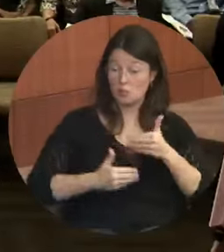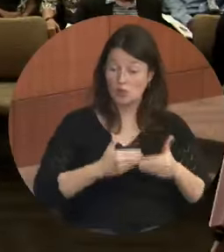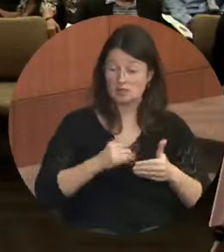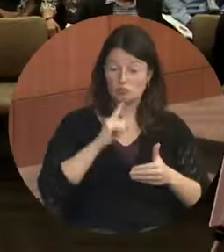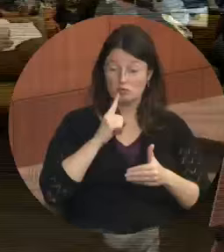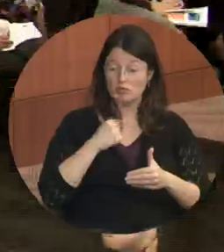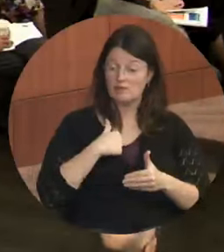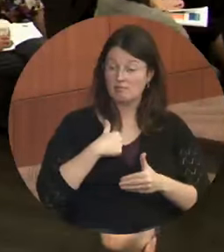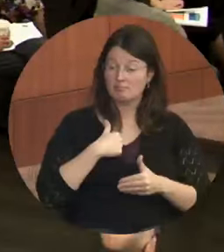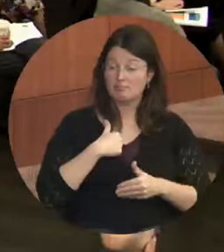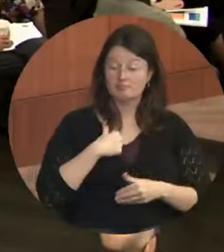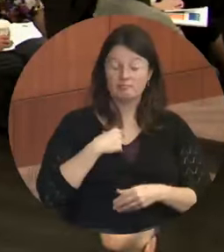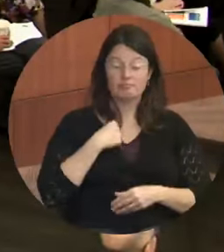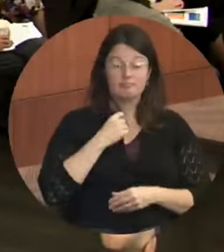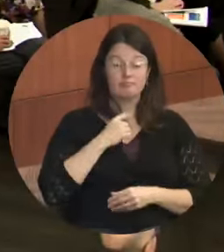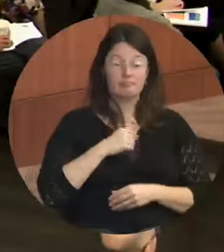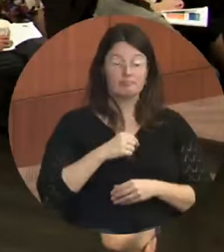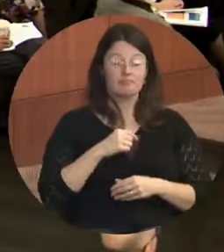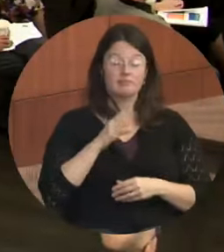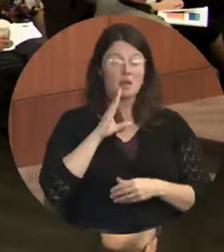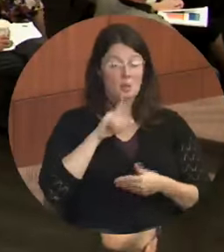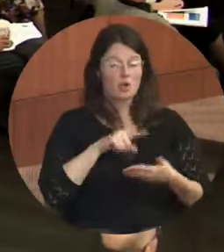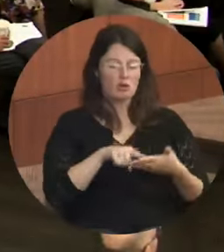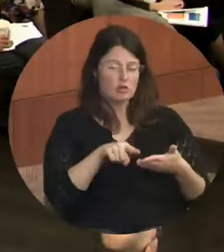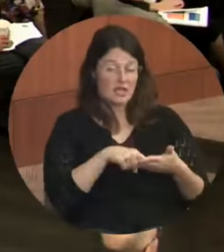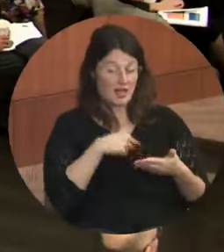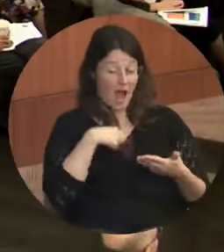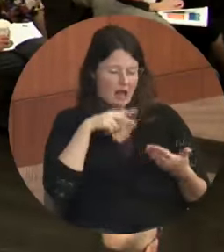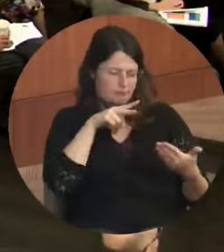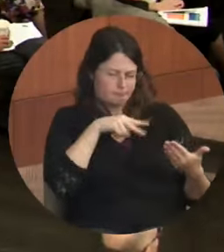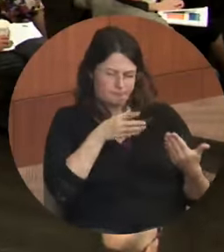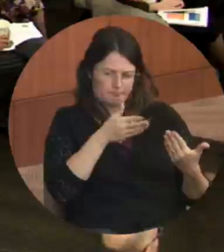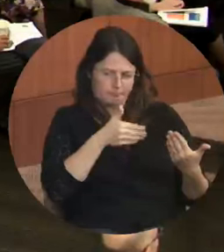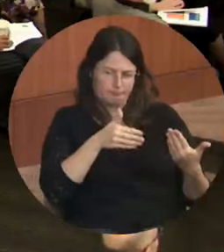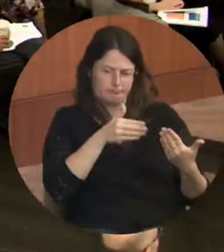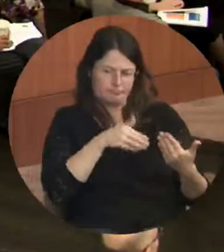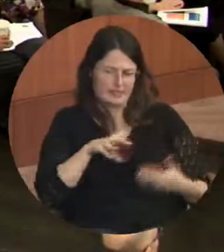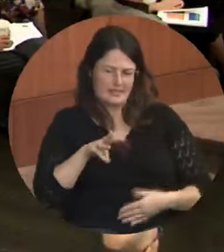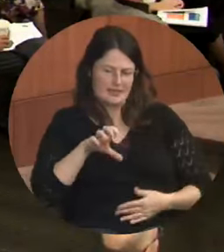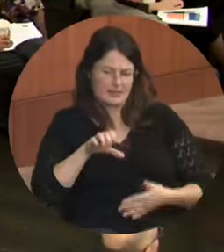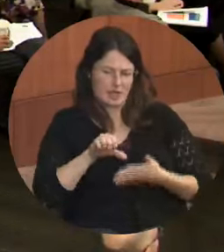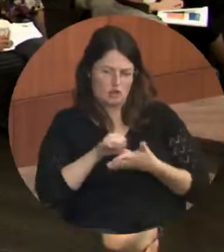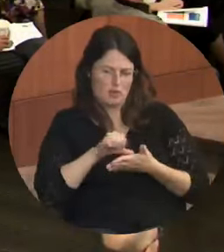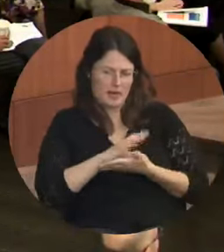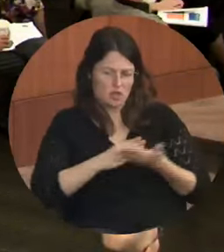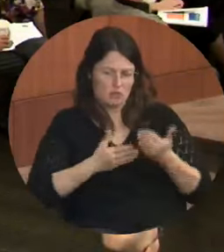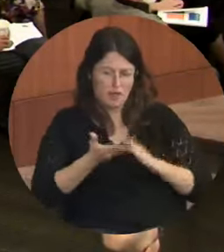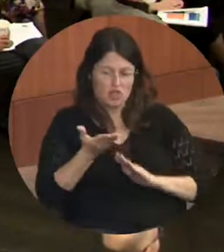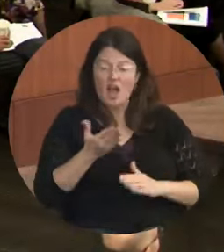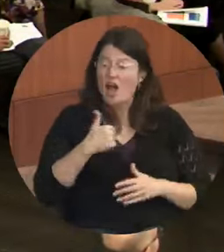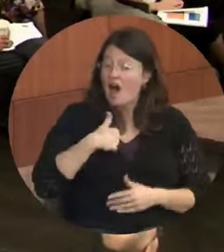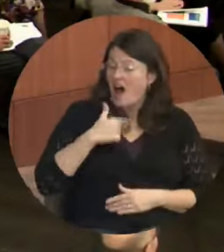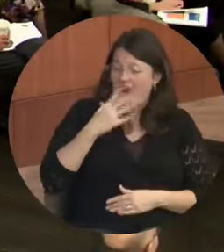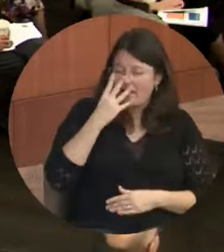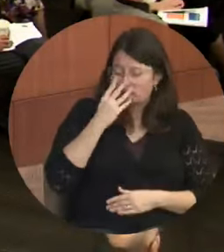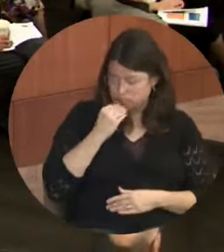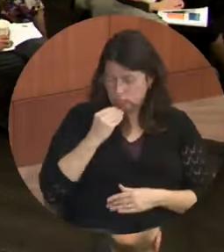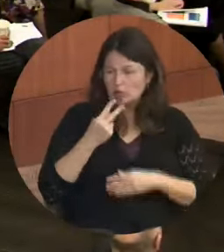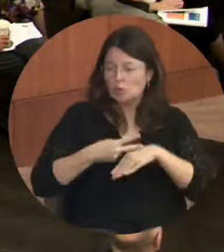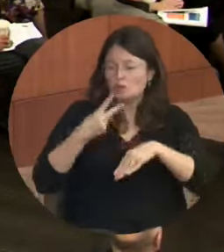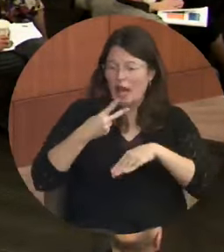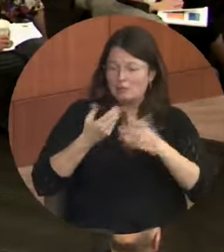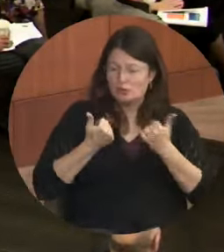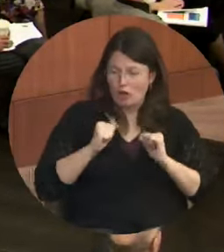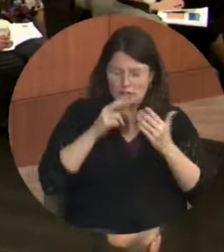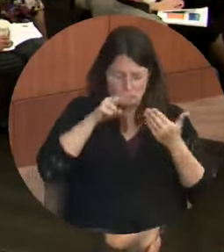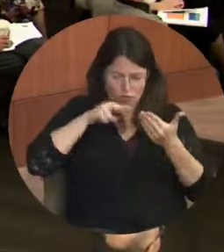always one that critiques, you know, I went through the 600-page budget. I fell asleep like that's why he's going through it. So, you know, I've always